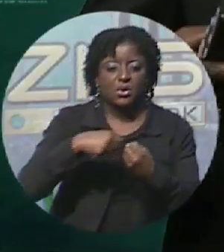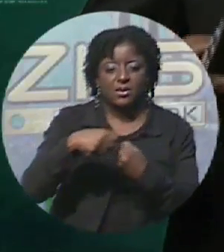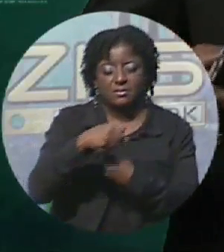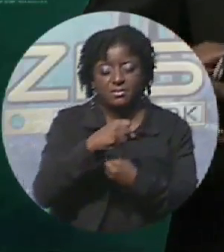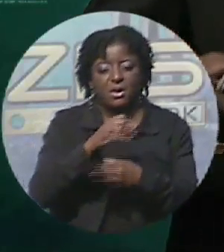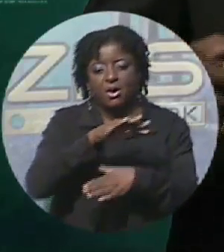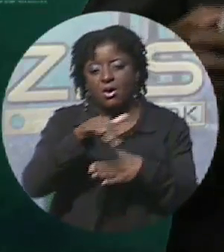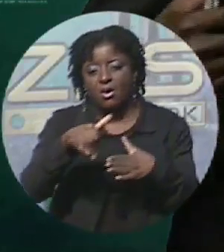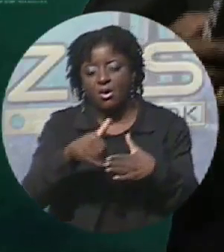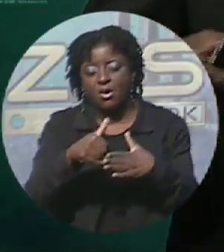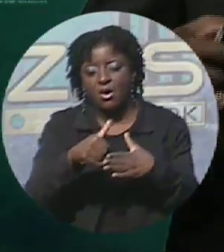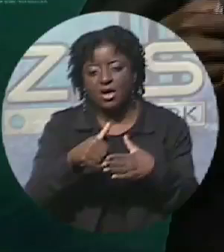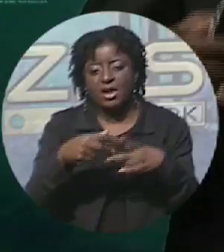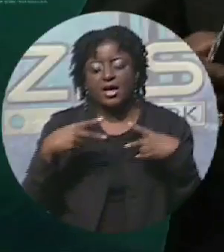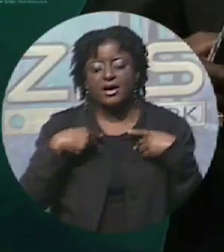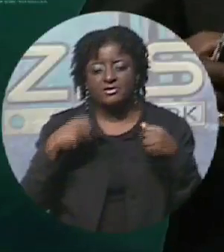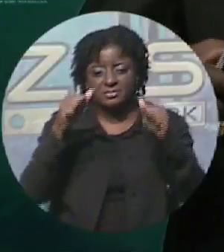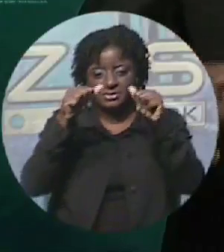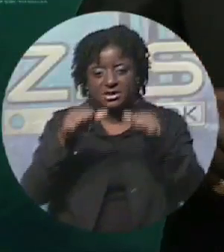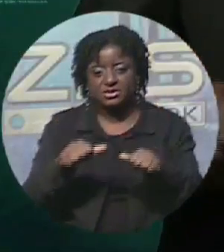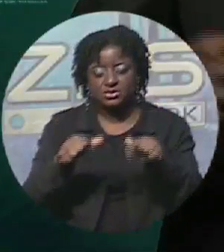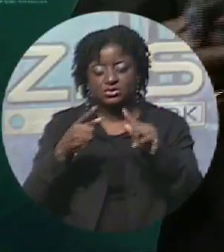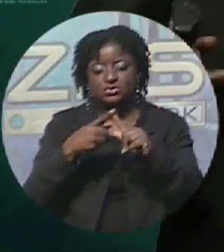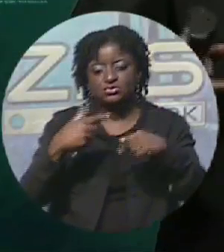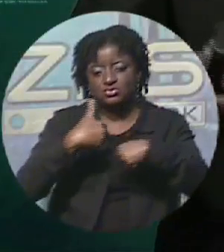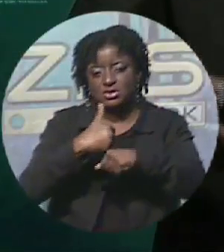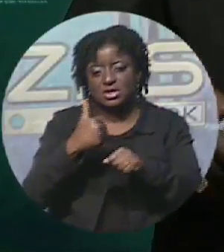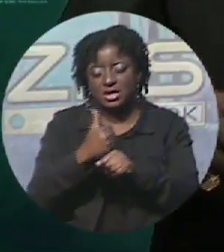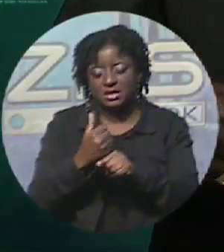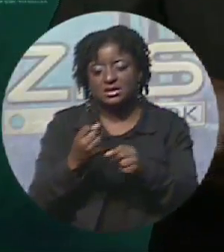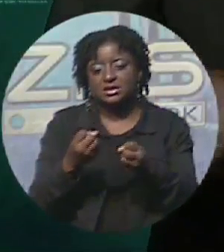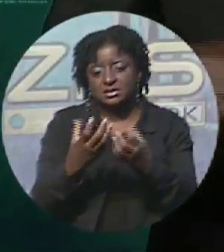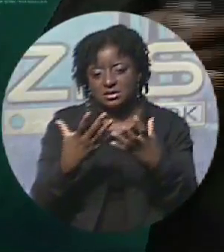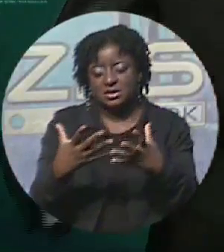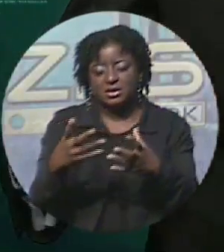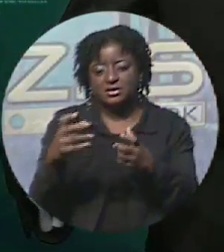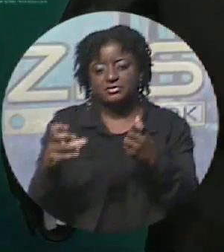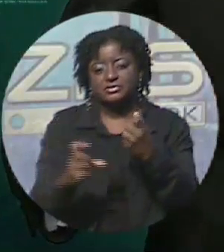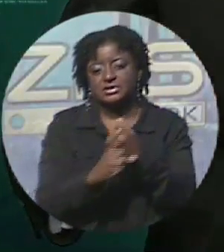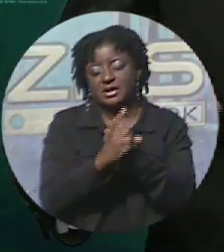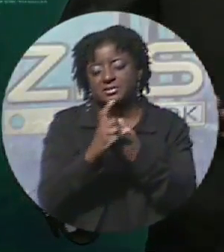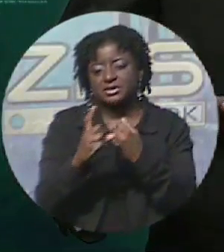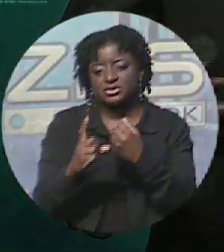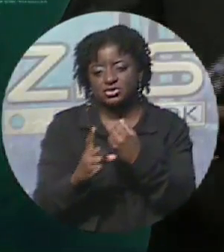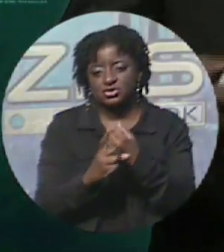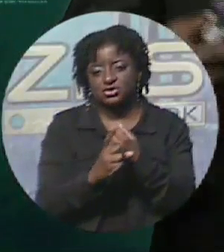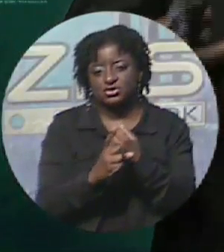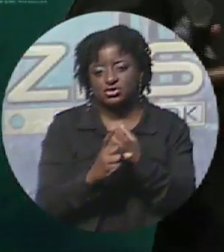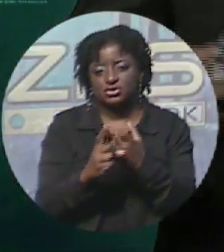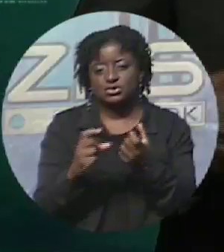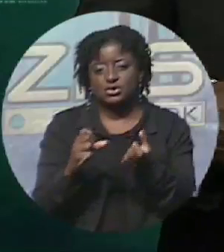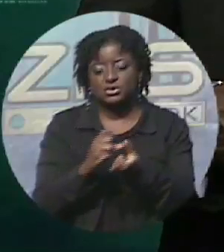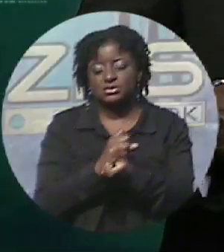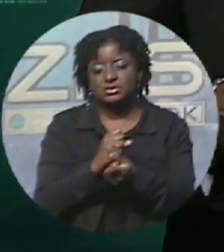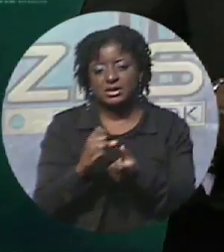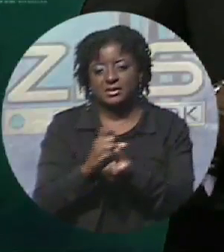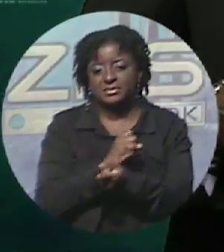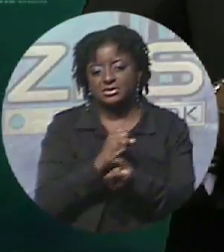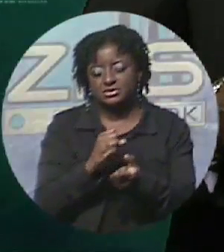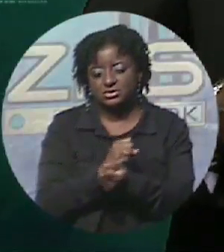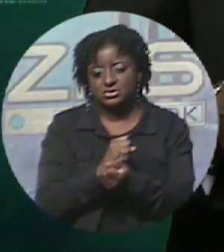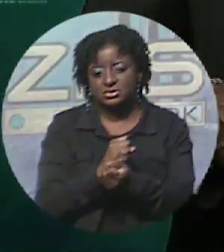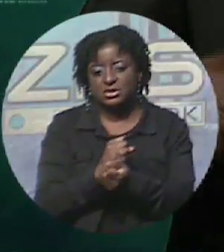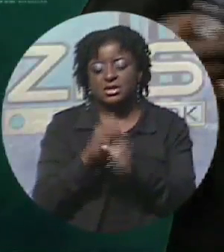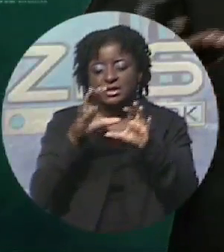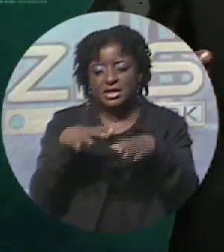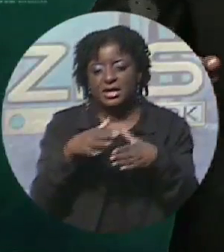the potential to create quite a bit of damage. If tropical storms can lead to extensive flooding, which can cause quite a bit of